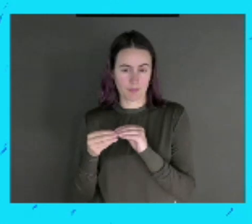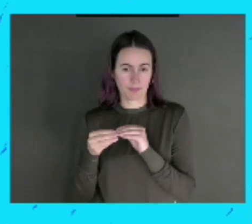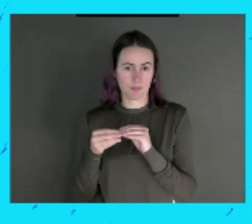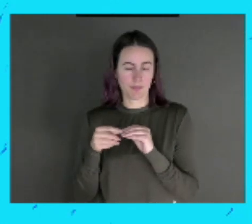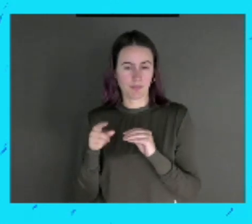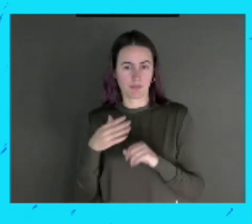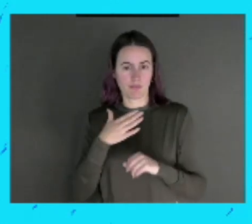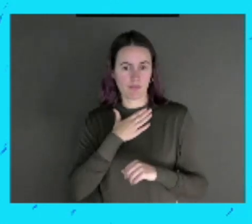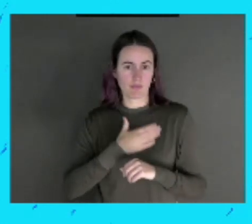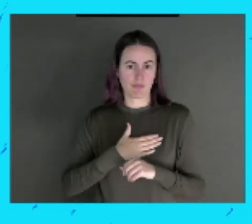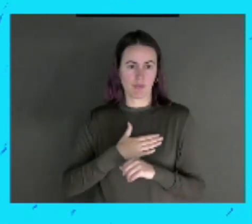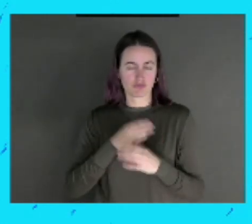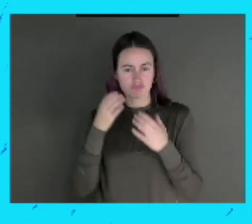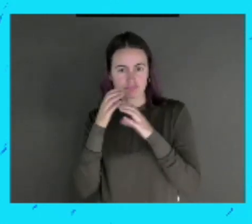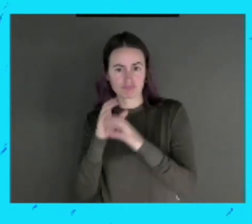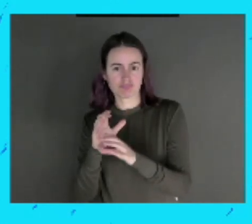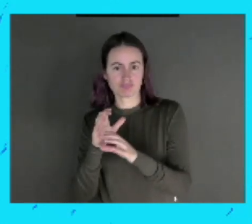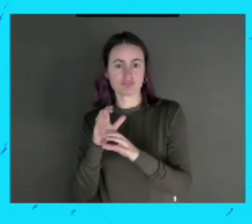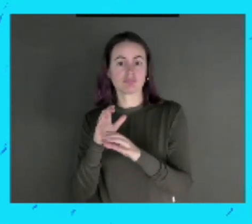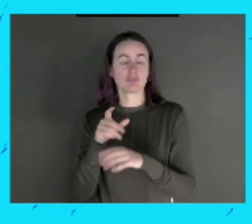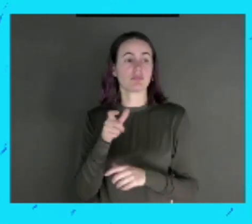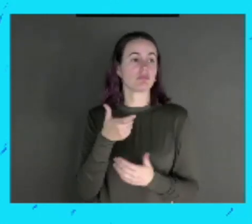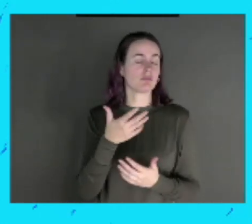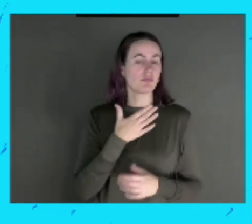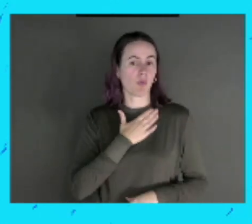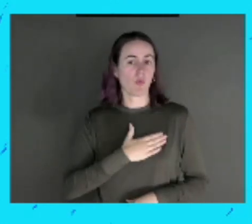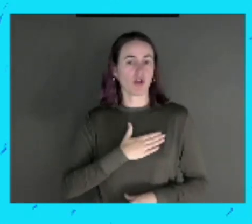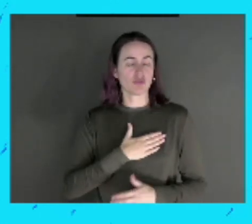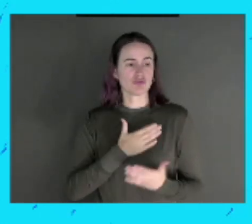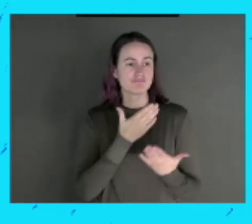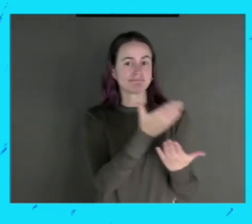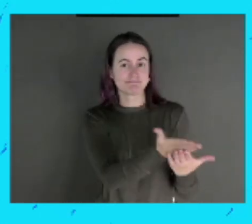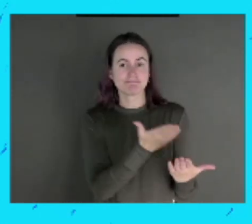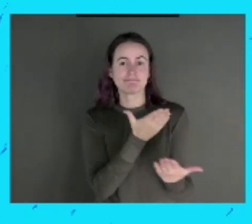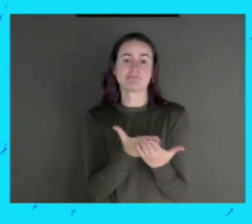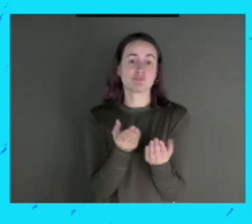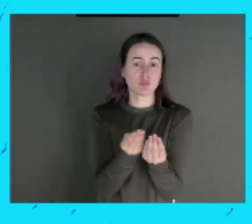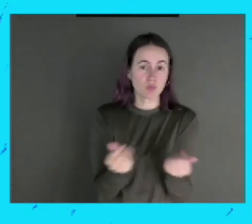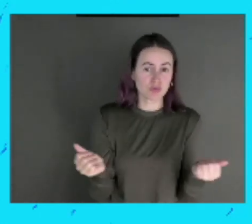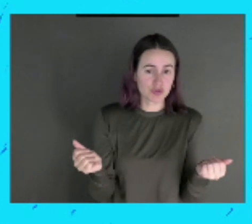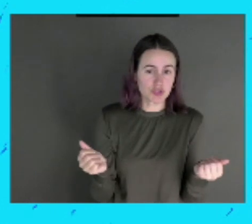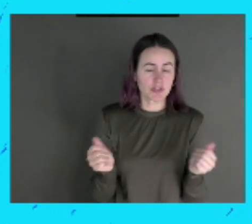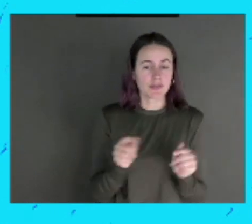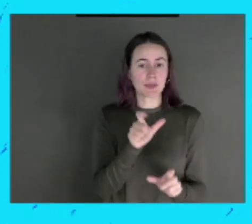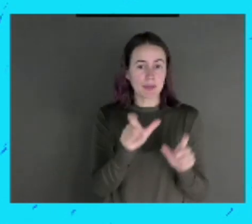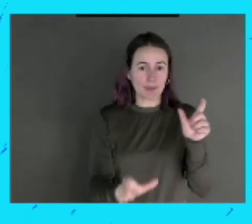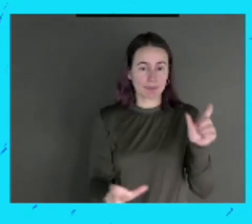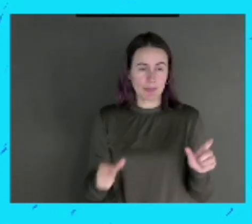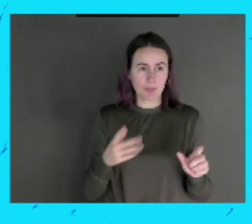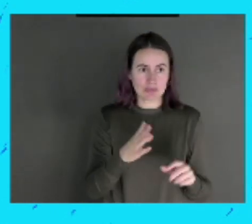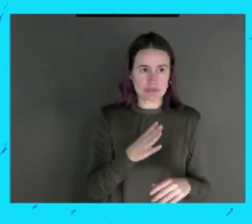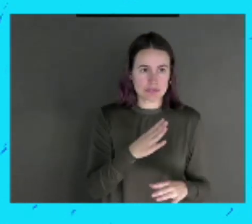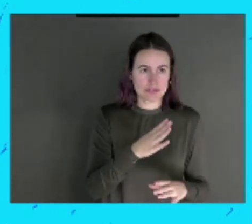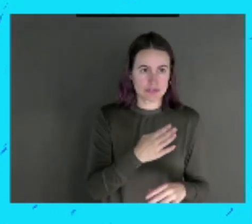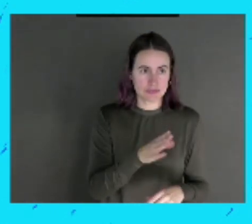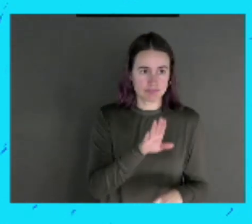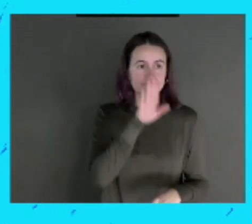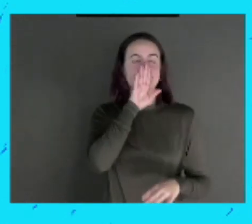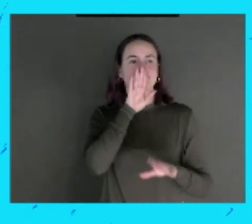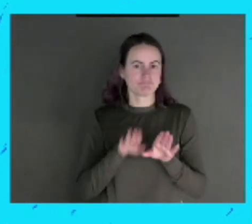solutions to how people can help reduce the issues that come with mental health.